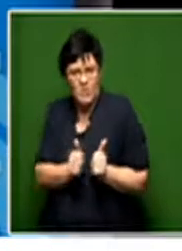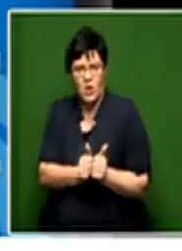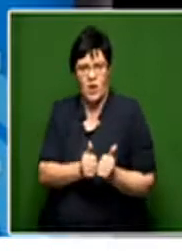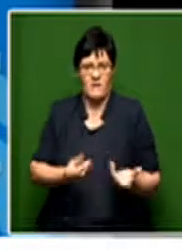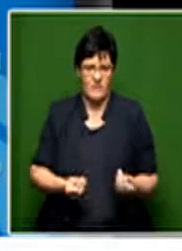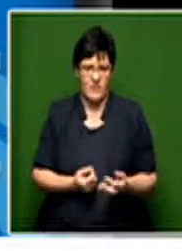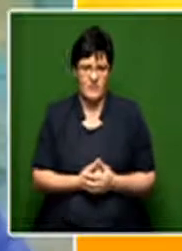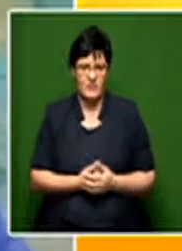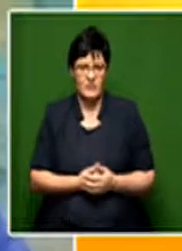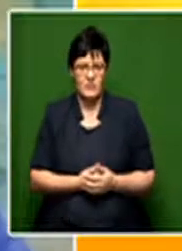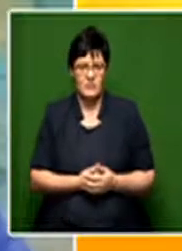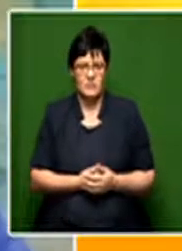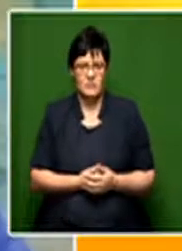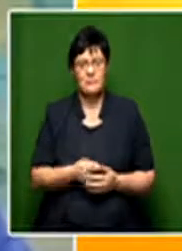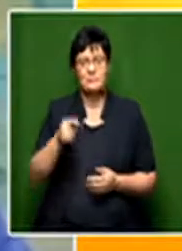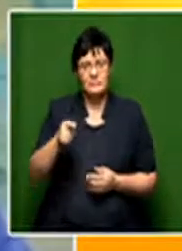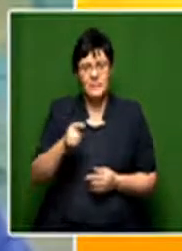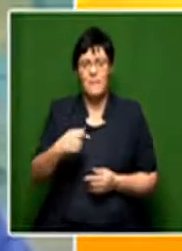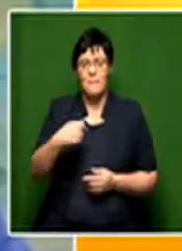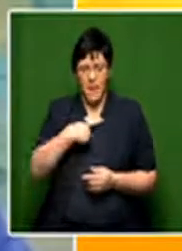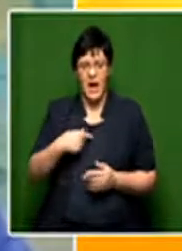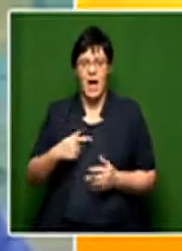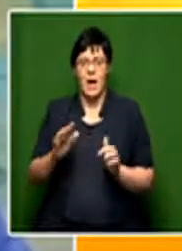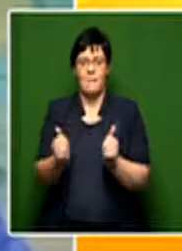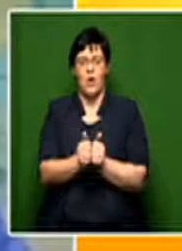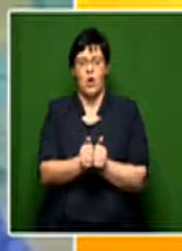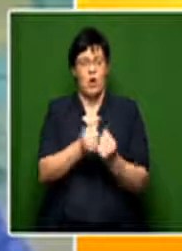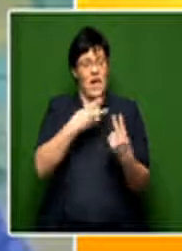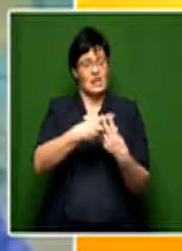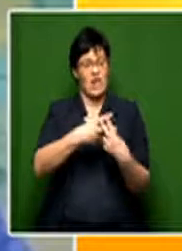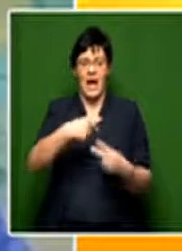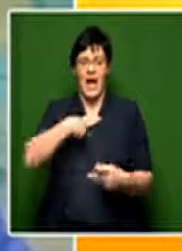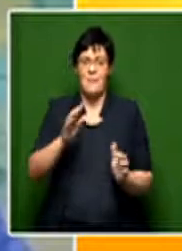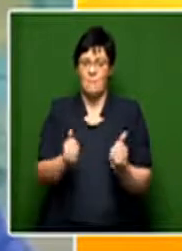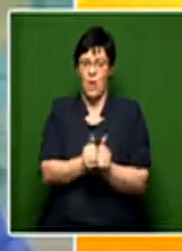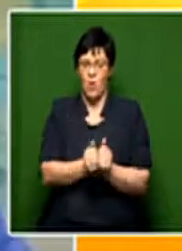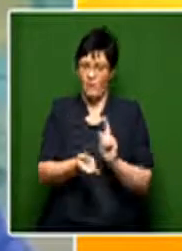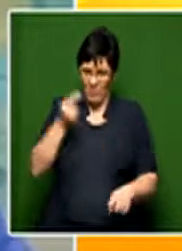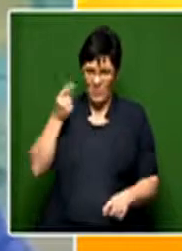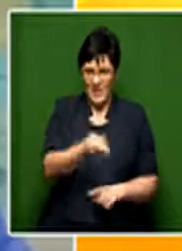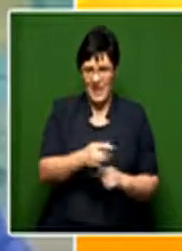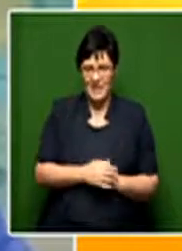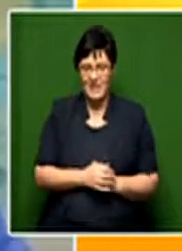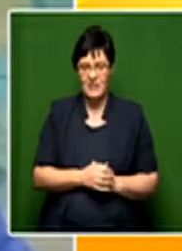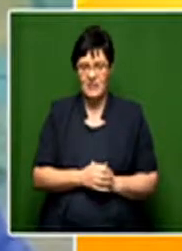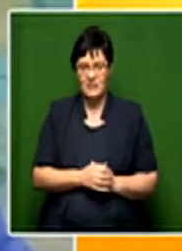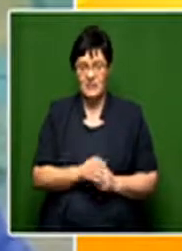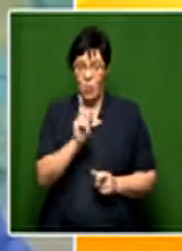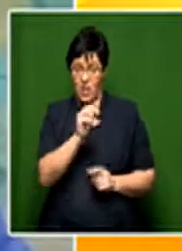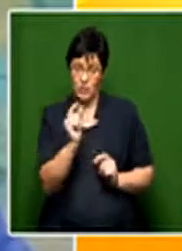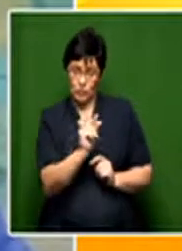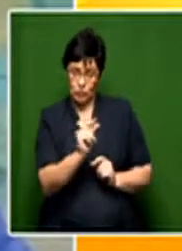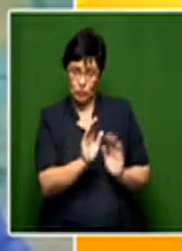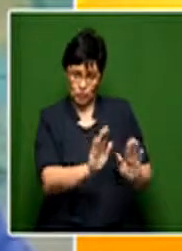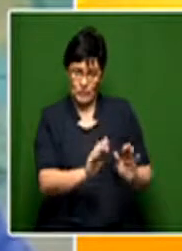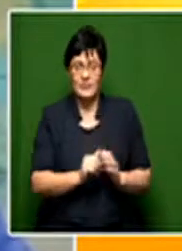that's where the I Belong campaign, the hashtag I Belong campaign comes into this. But I'm going to get to that in a